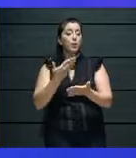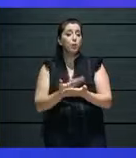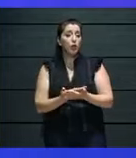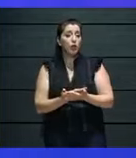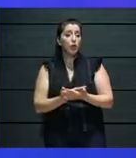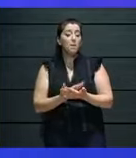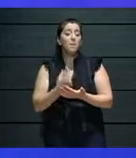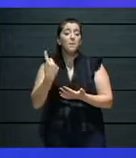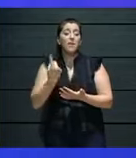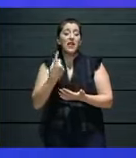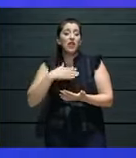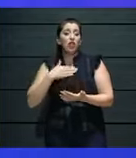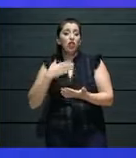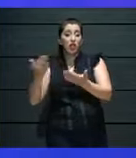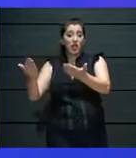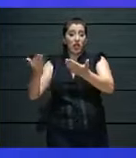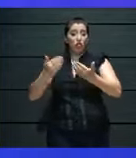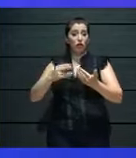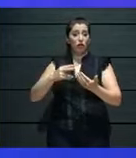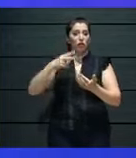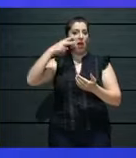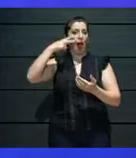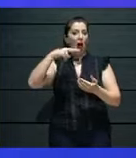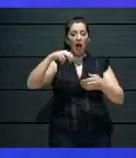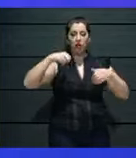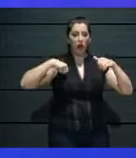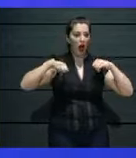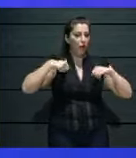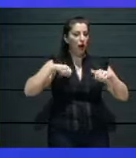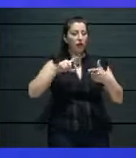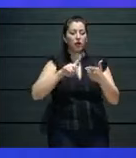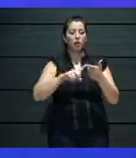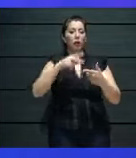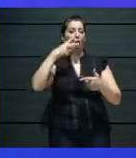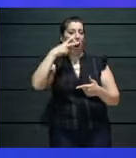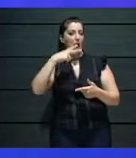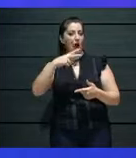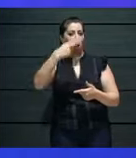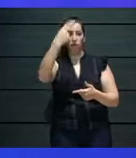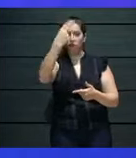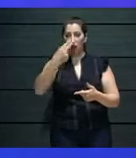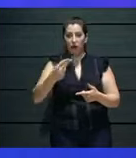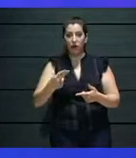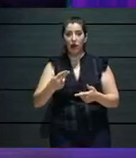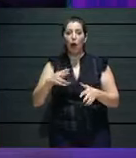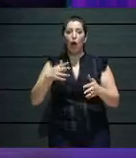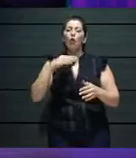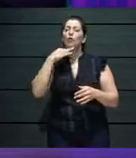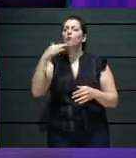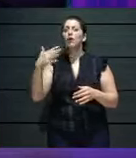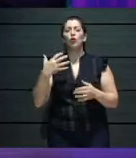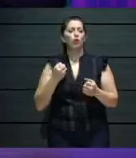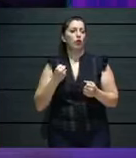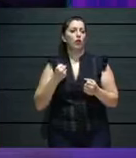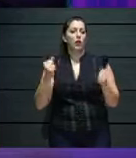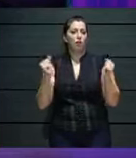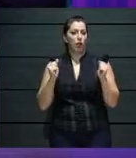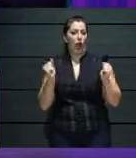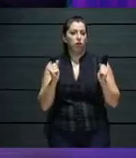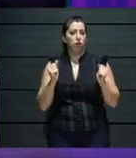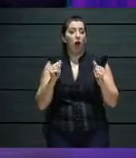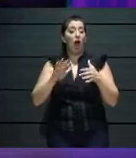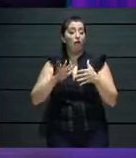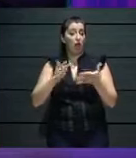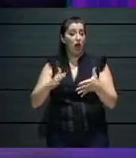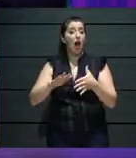to shows. But we have revised the rules and regulations